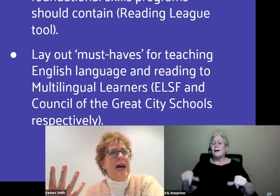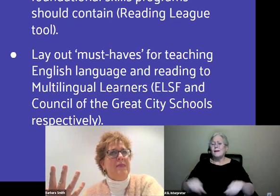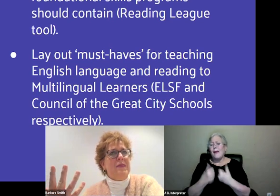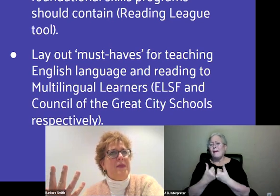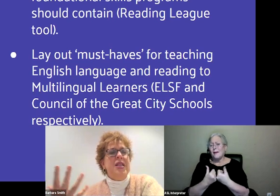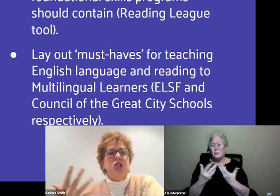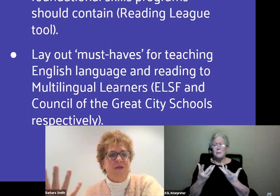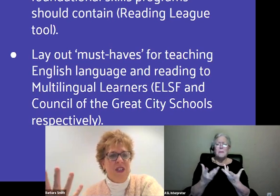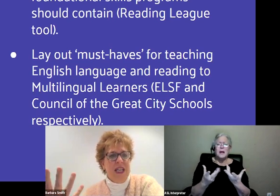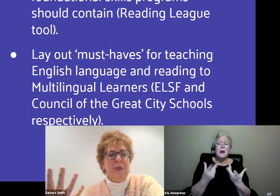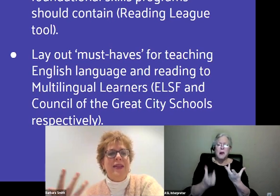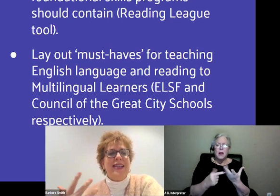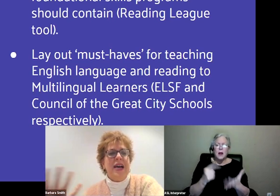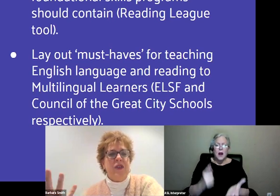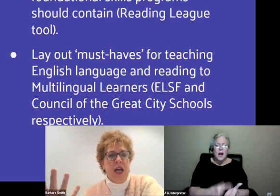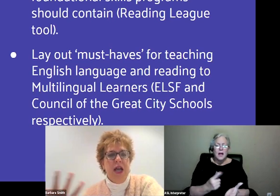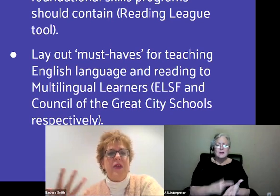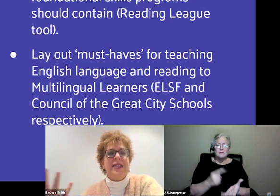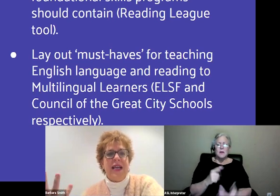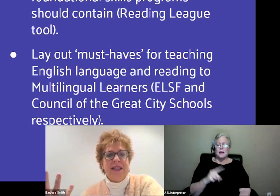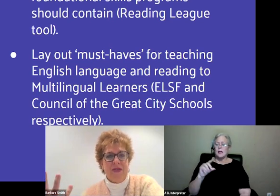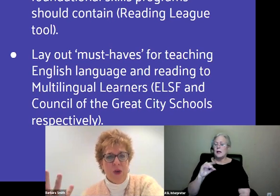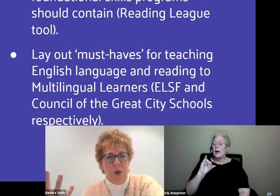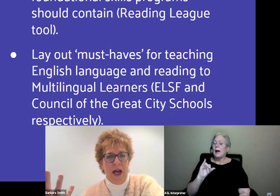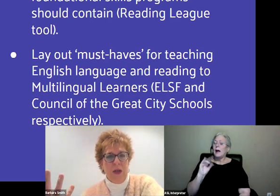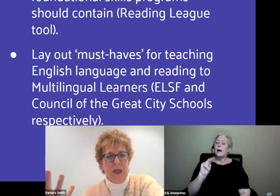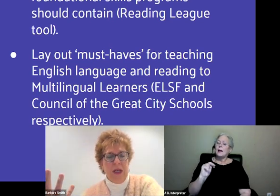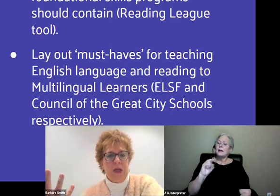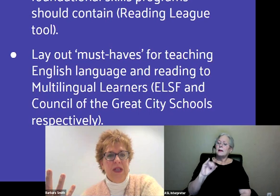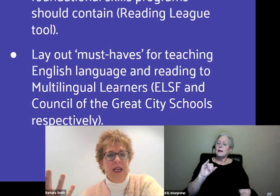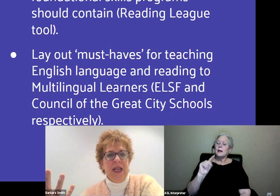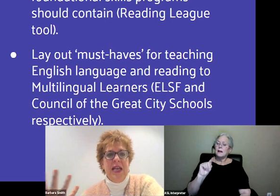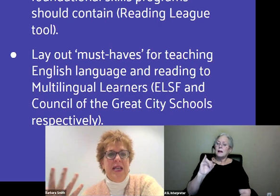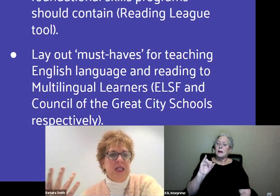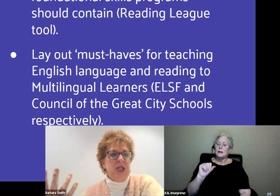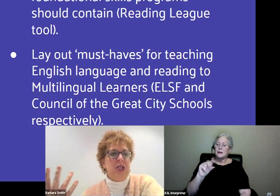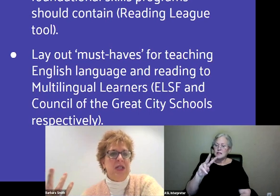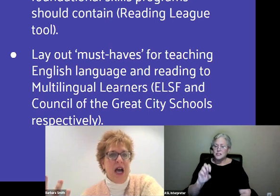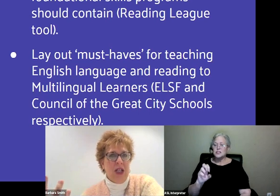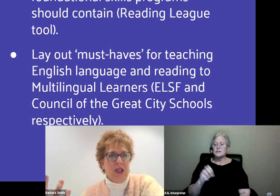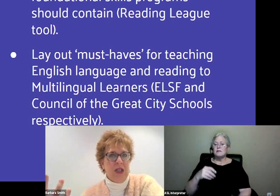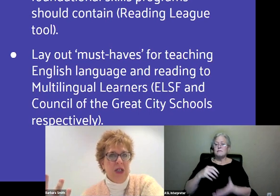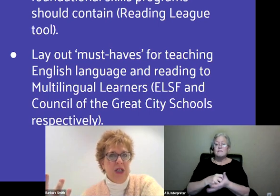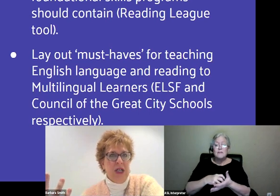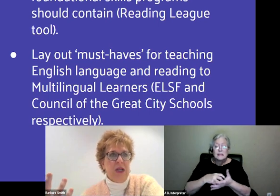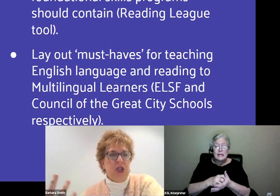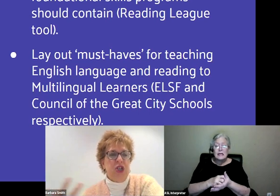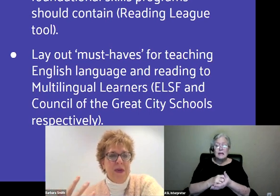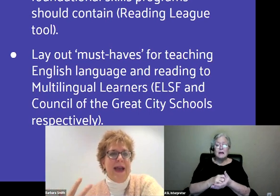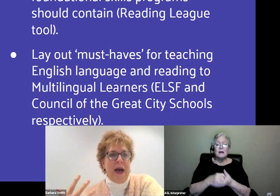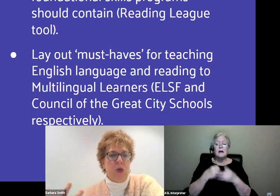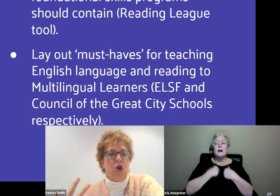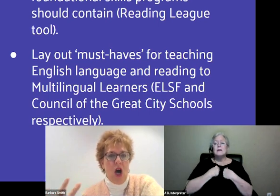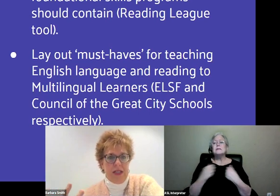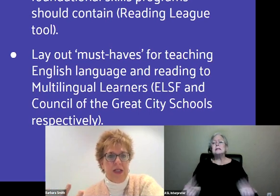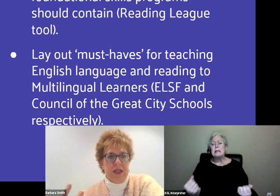initiative fatigue being like Teflon, nothing sticks after a while. So, I think, in addition to the dollars, there's a